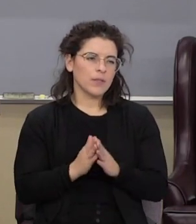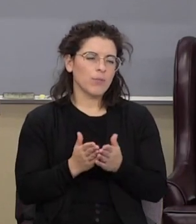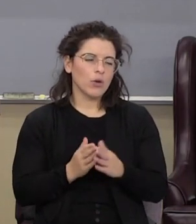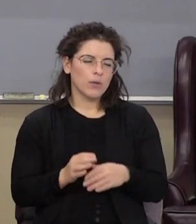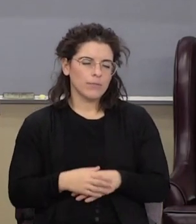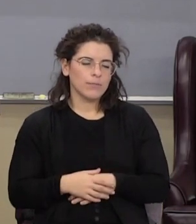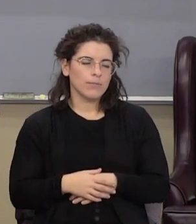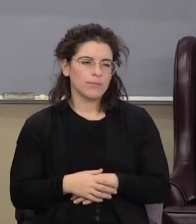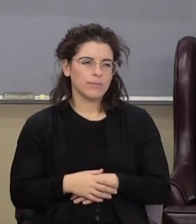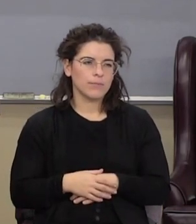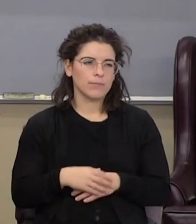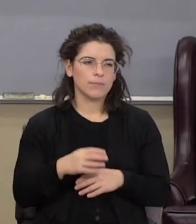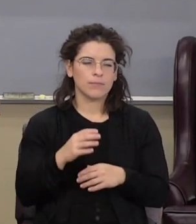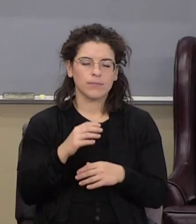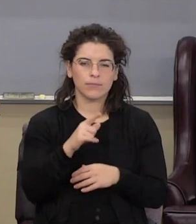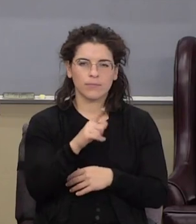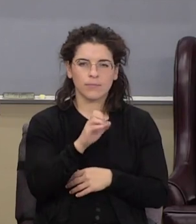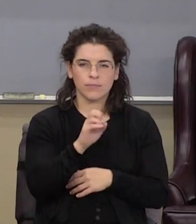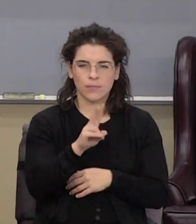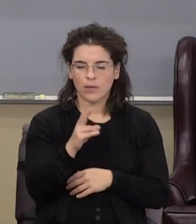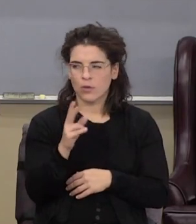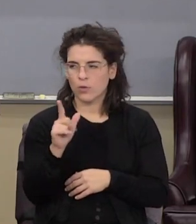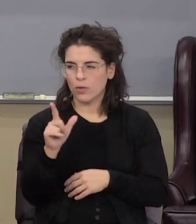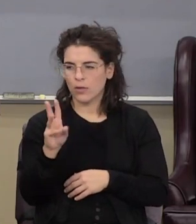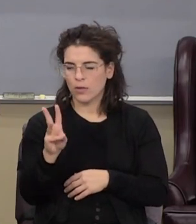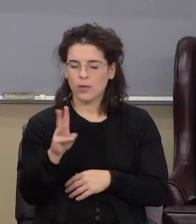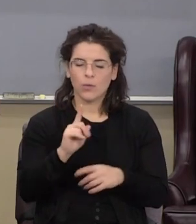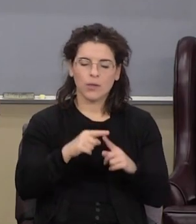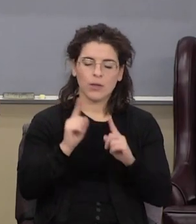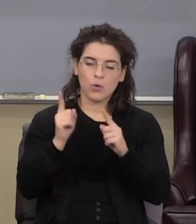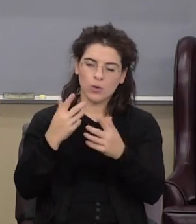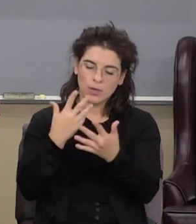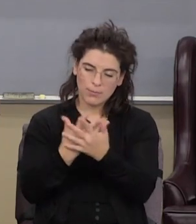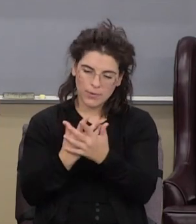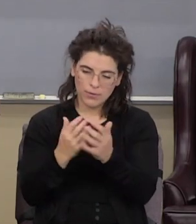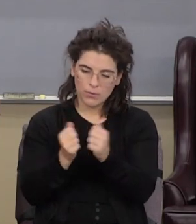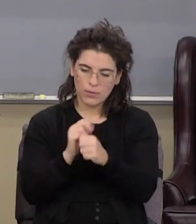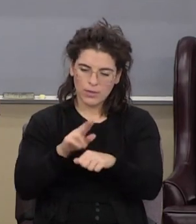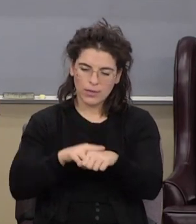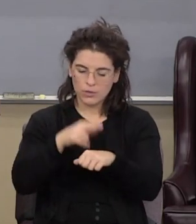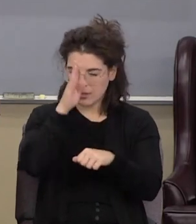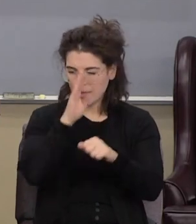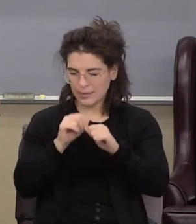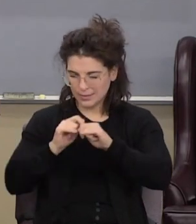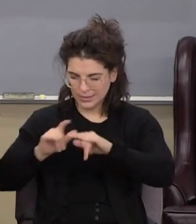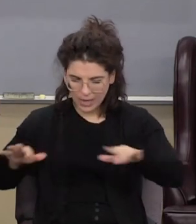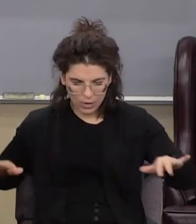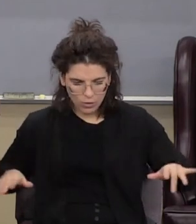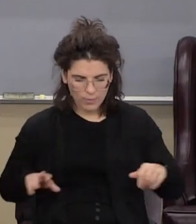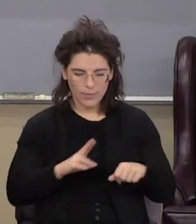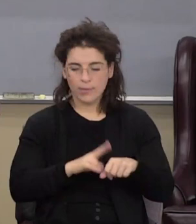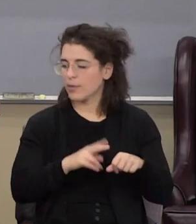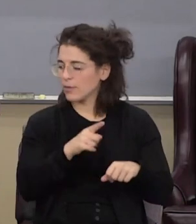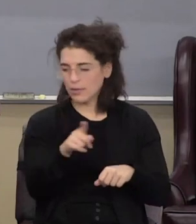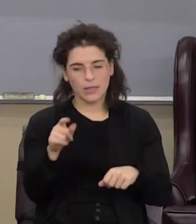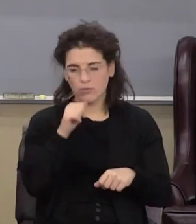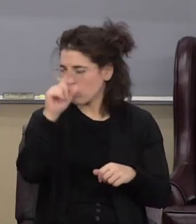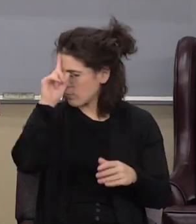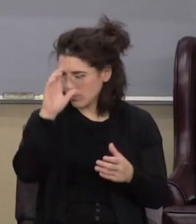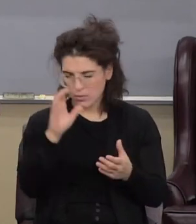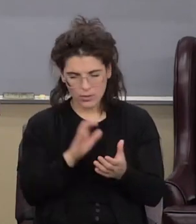course of judgment in Leviticus 26, when they go off into captivity among the nations, God scatters them among the nations because of their unbelief